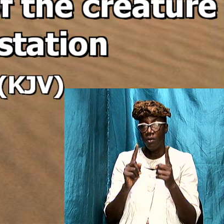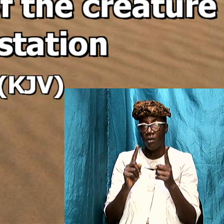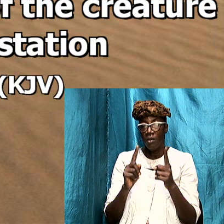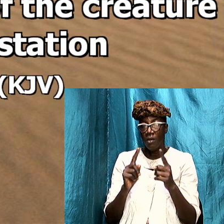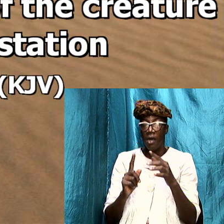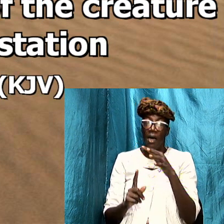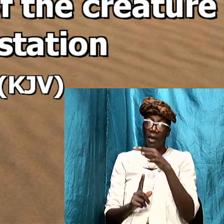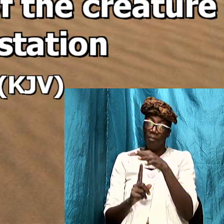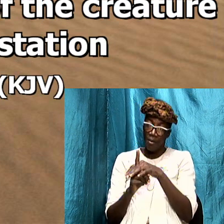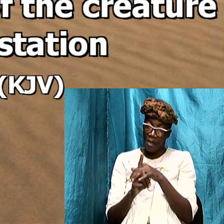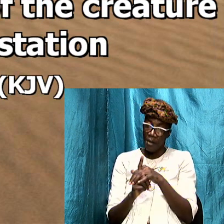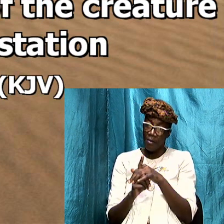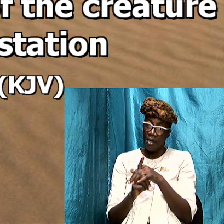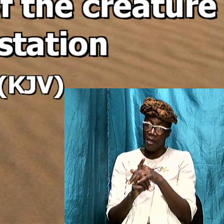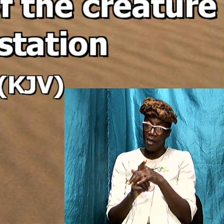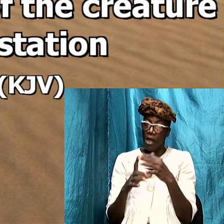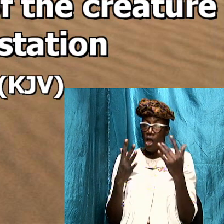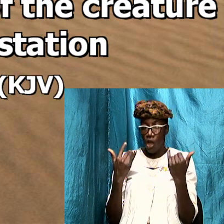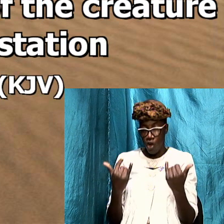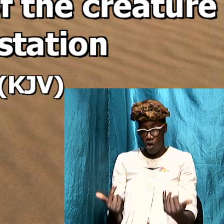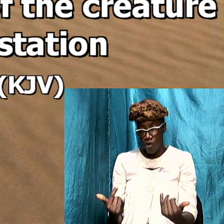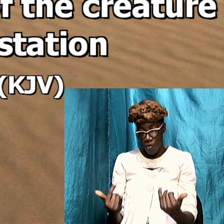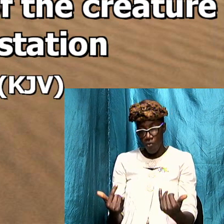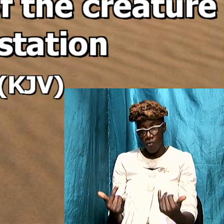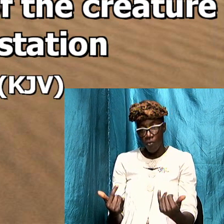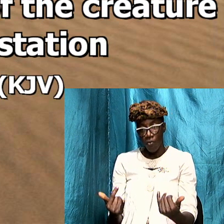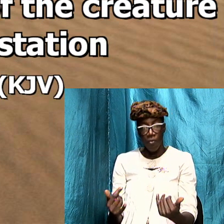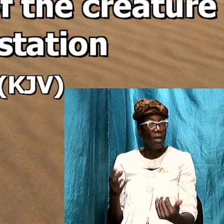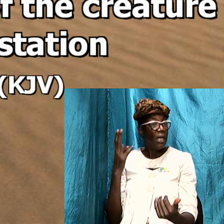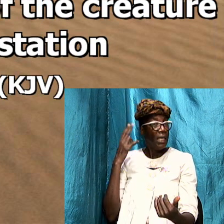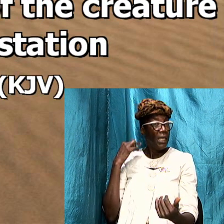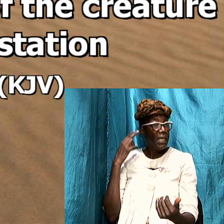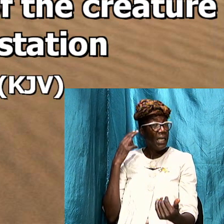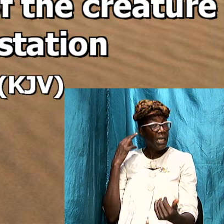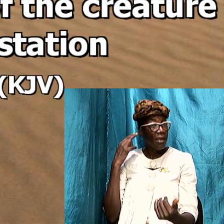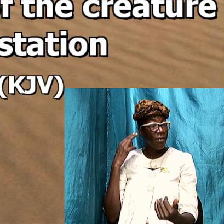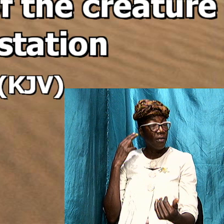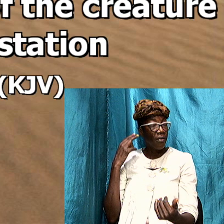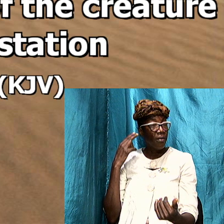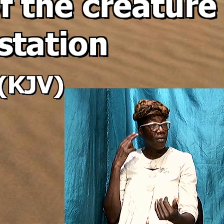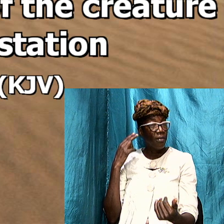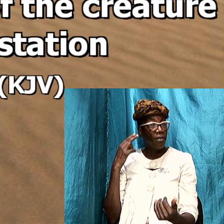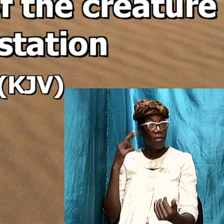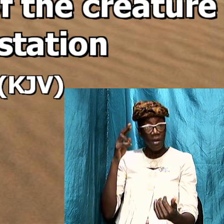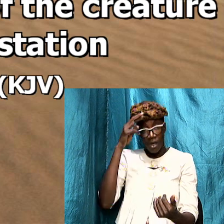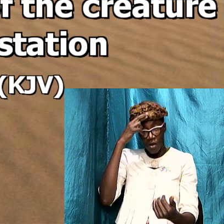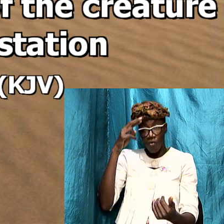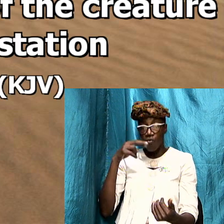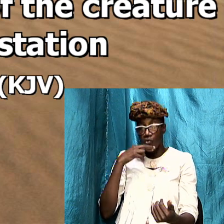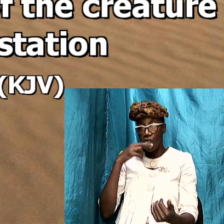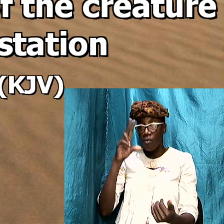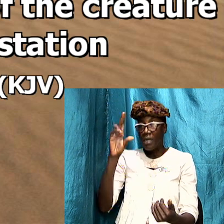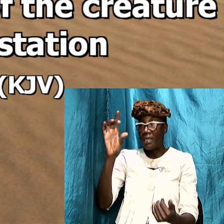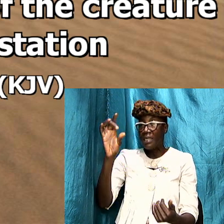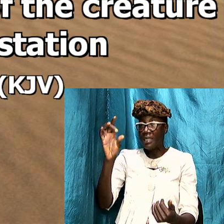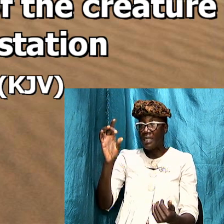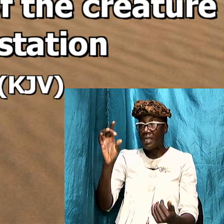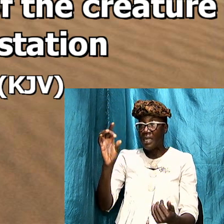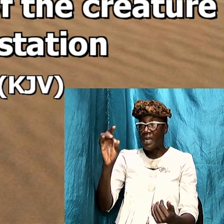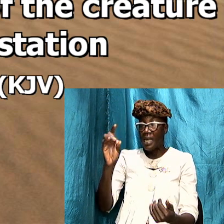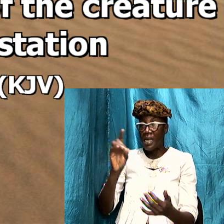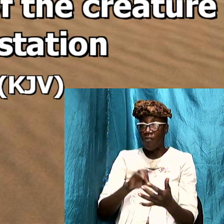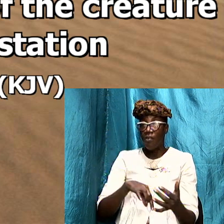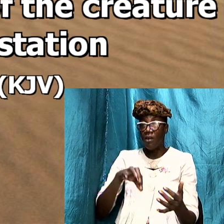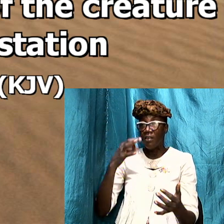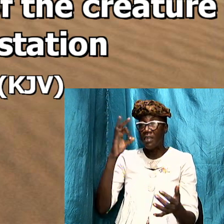an appearing and now hear what Romans 8 and verse 19 says the same